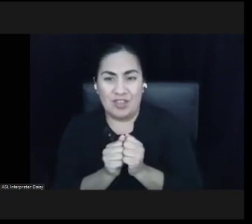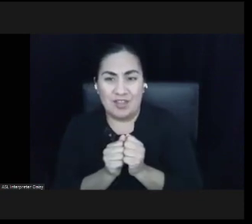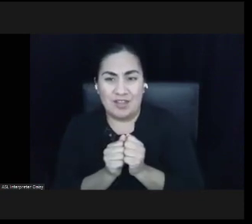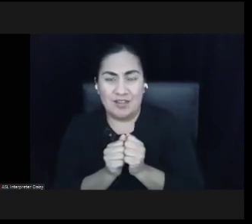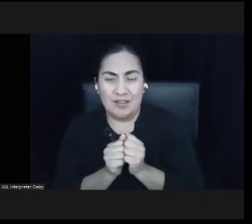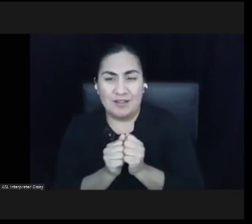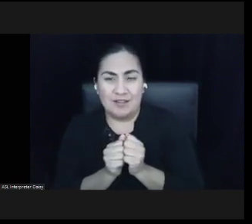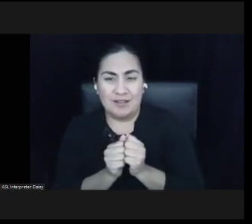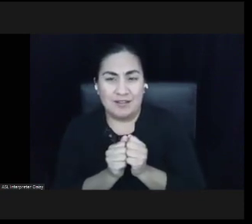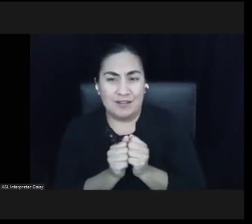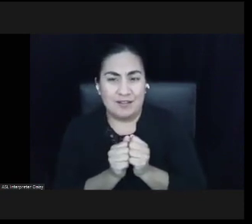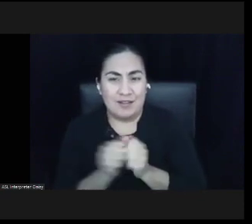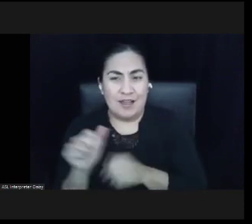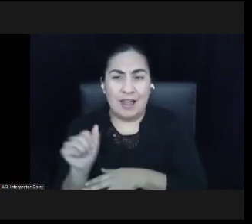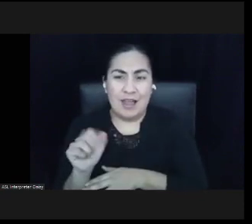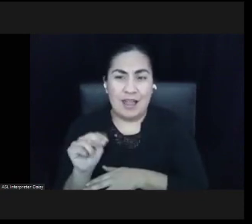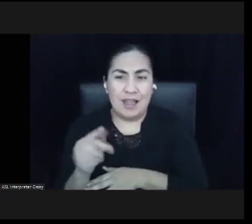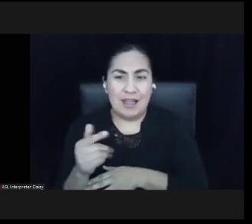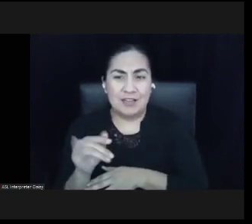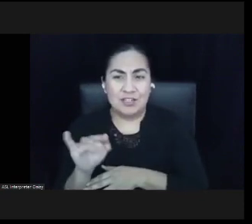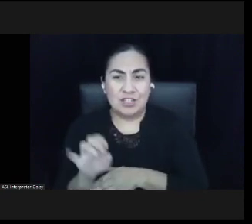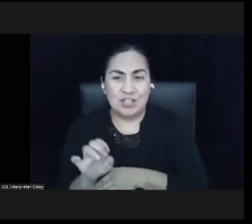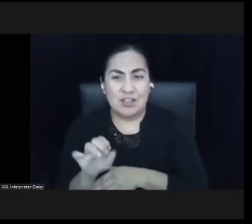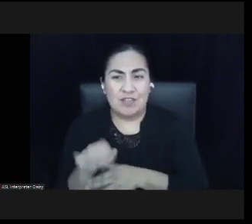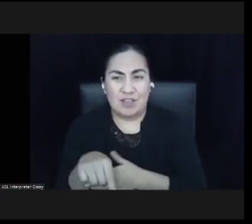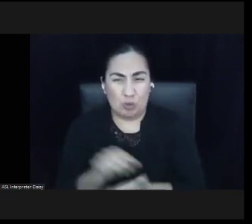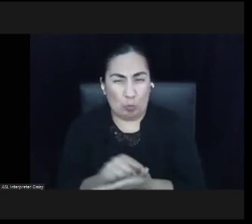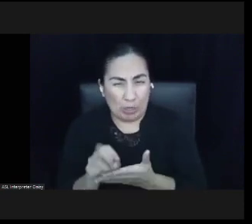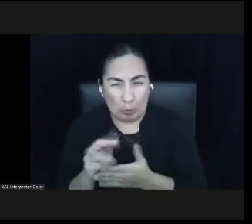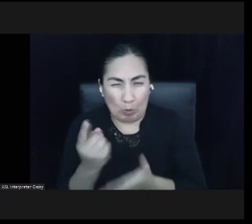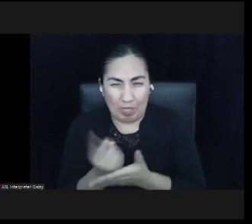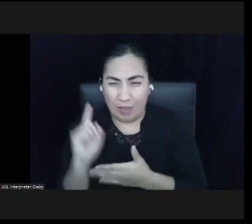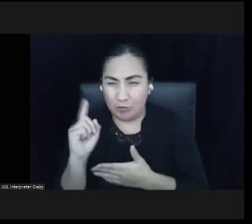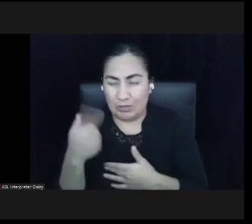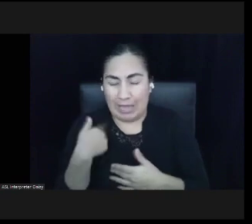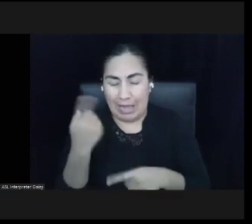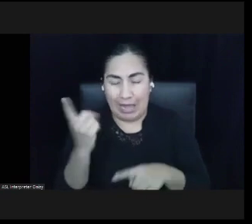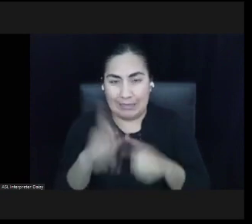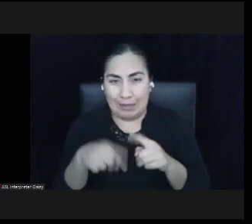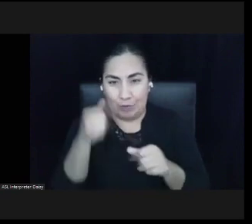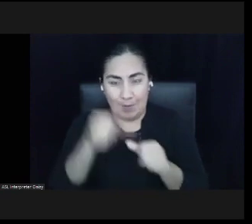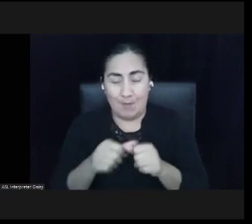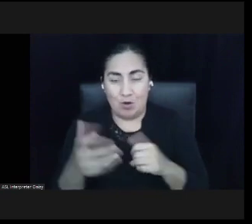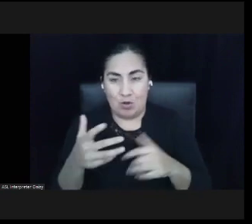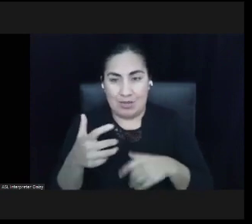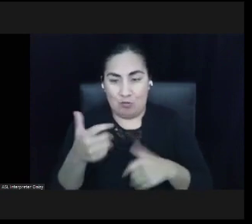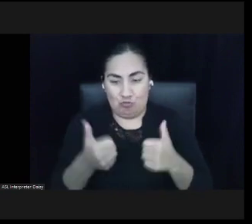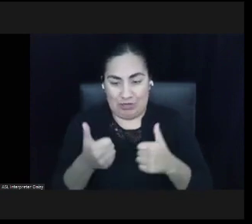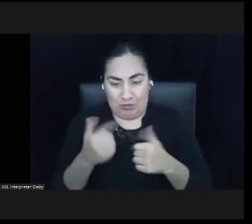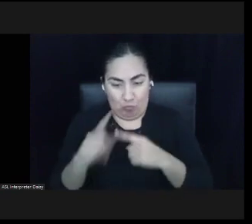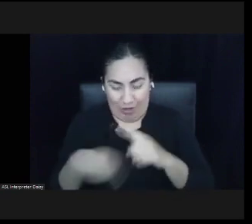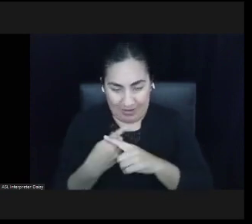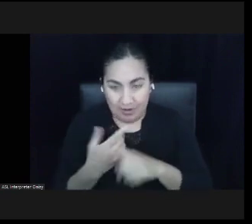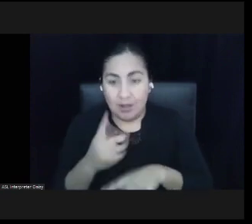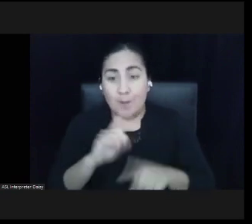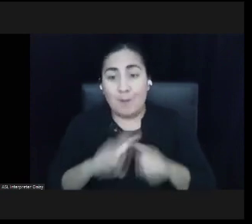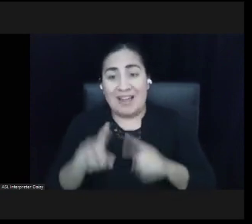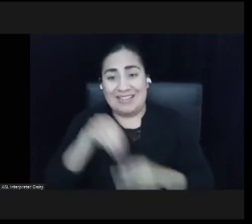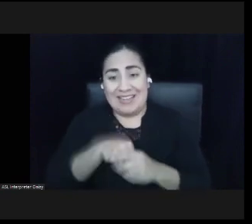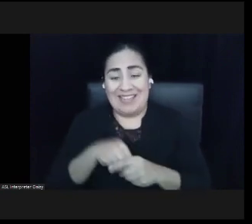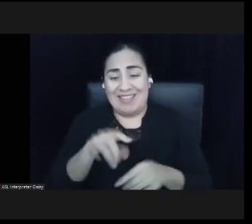I can't tell time anymore because it's a flat circle. But, you know, we've in this system of capital